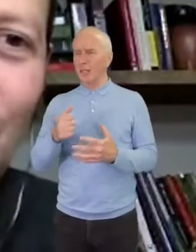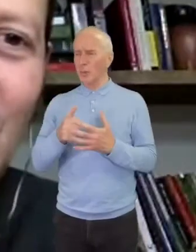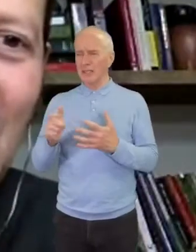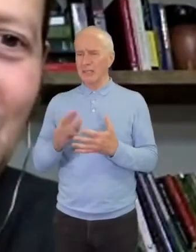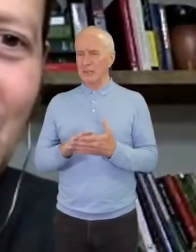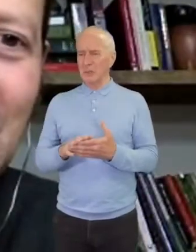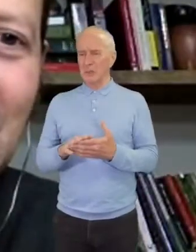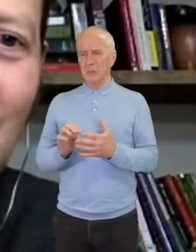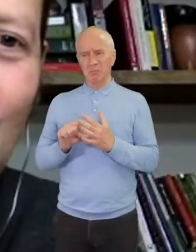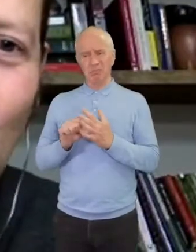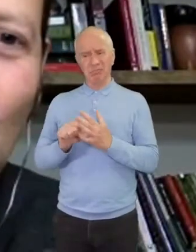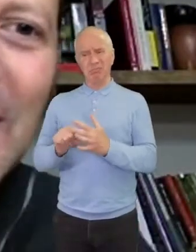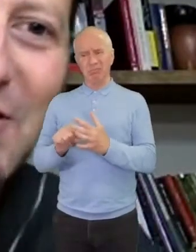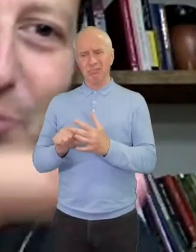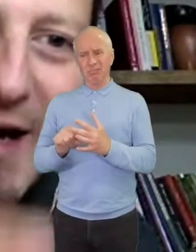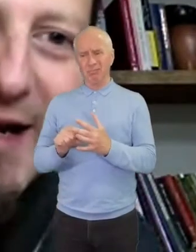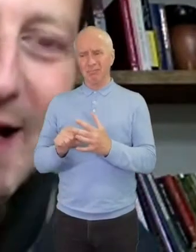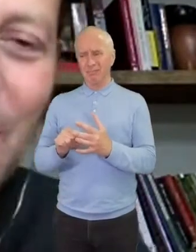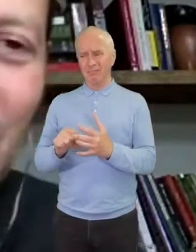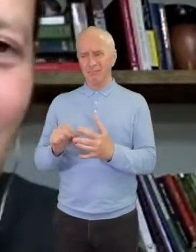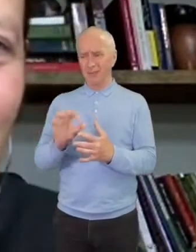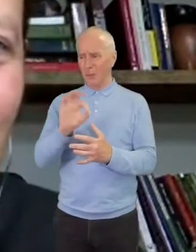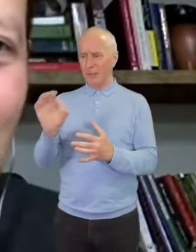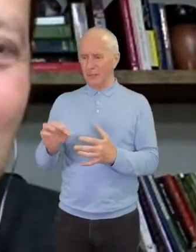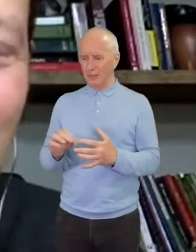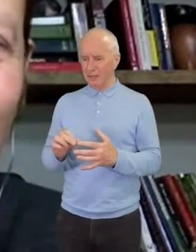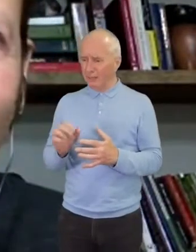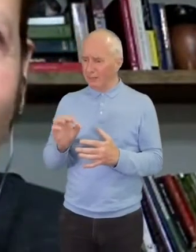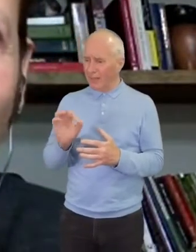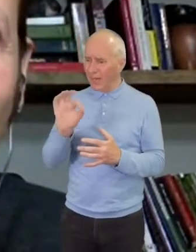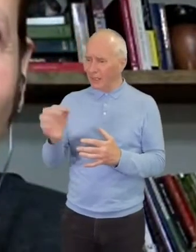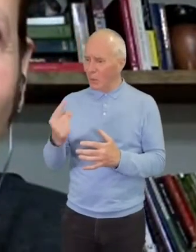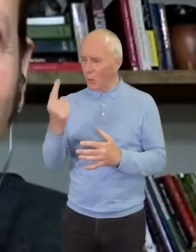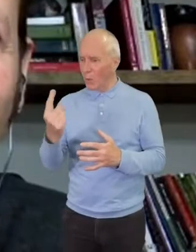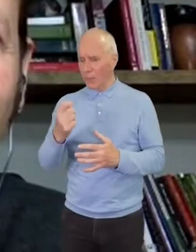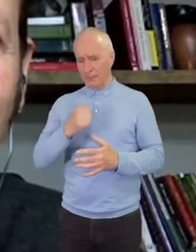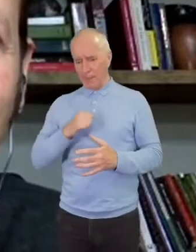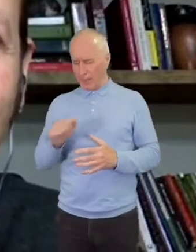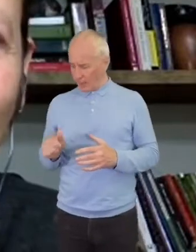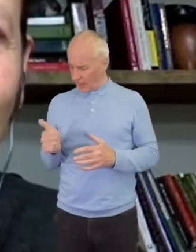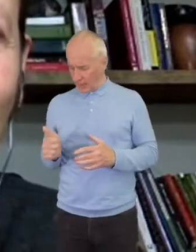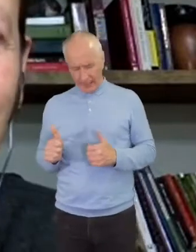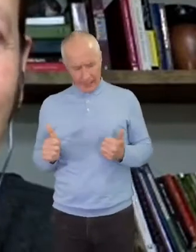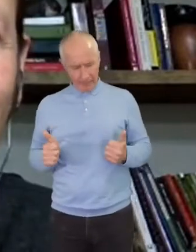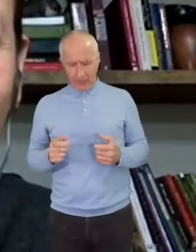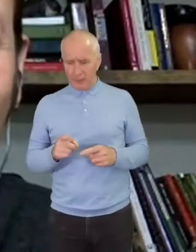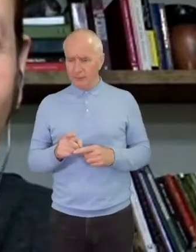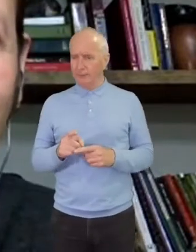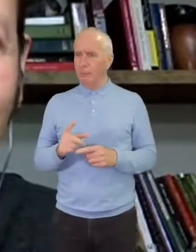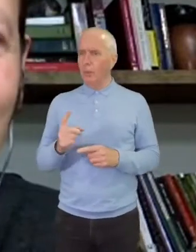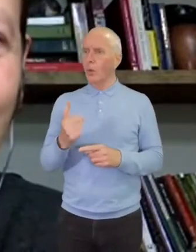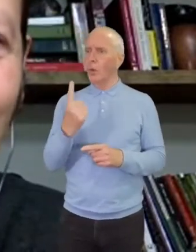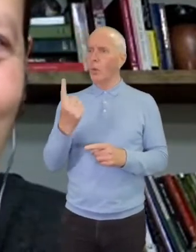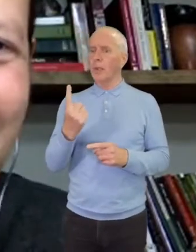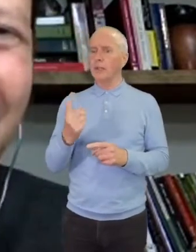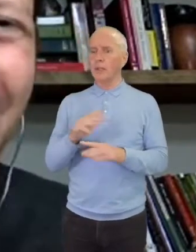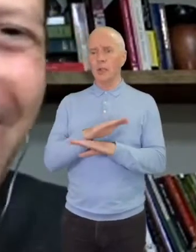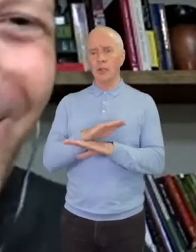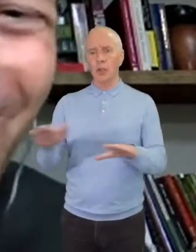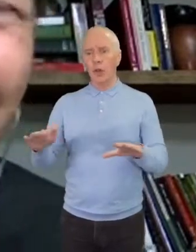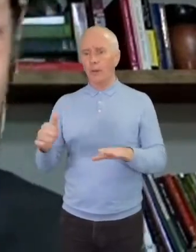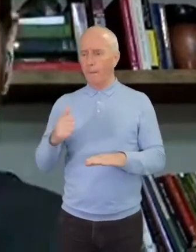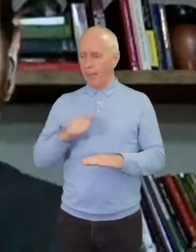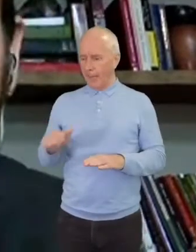anyone who's asking who is my neighbor is also implying who is not my neighbor,